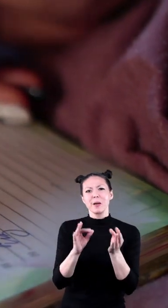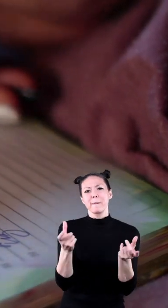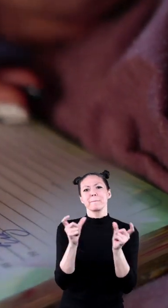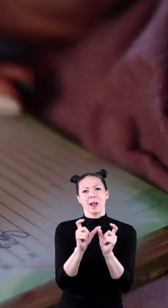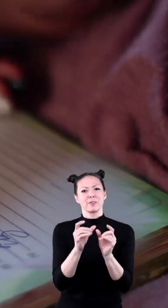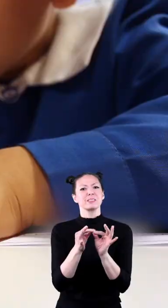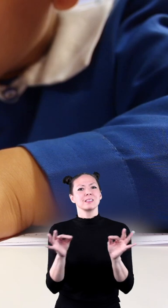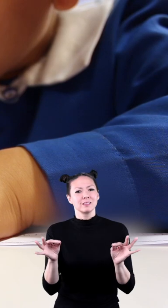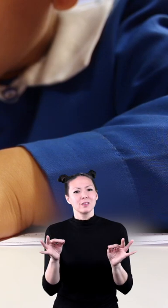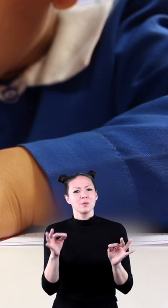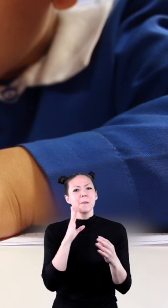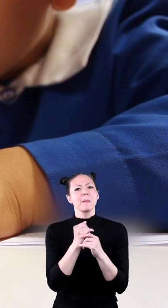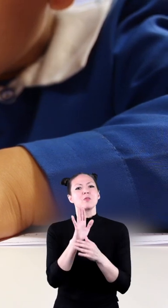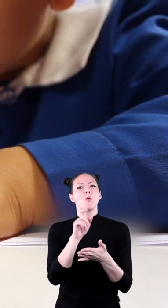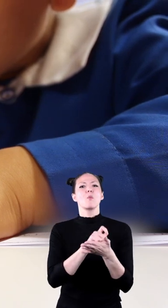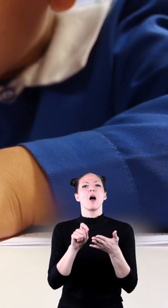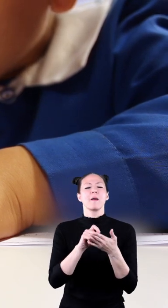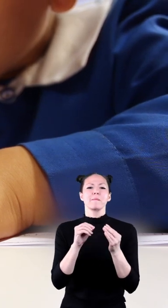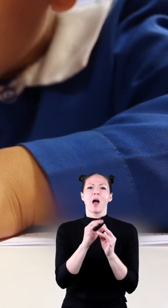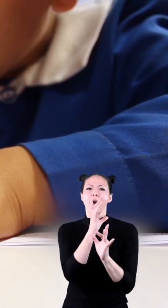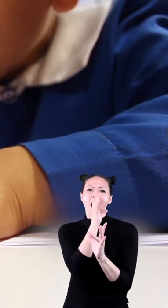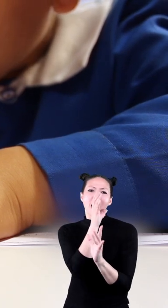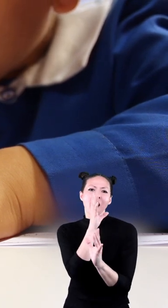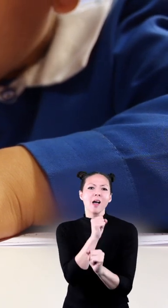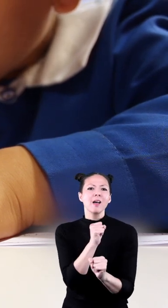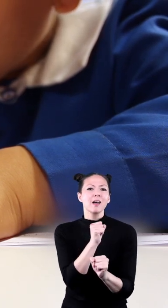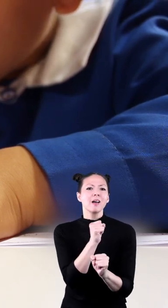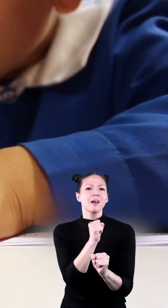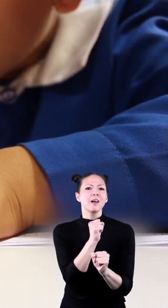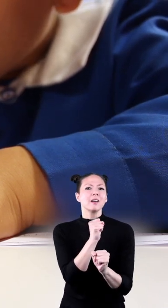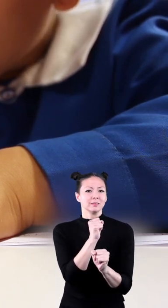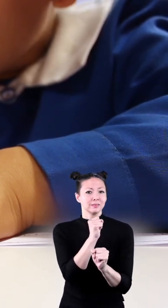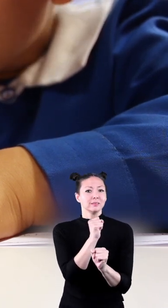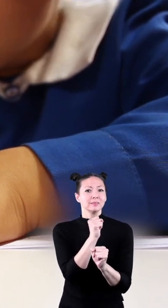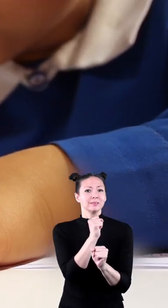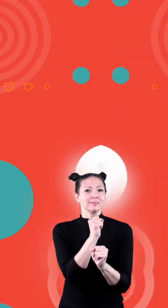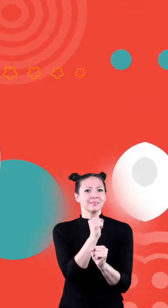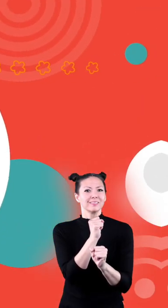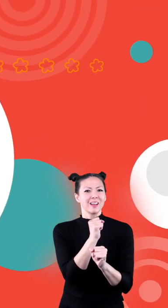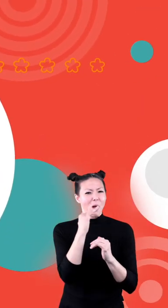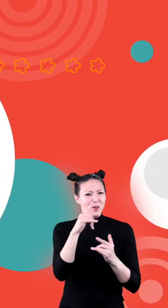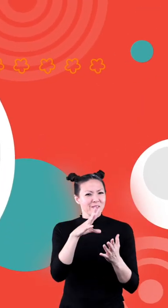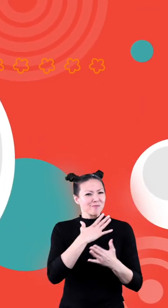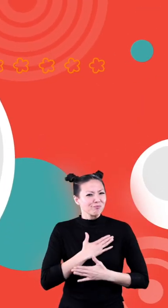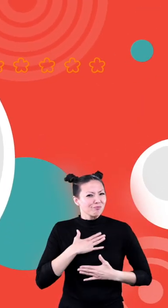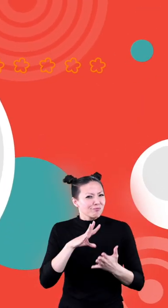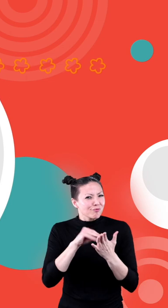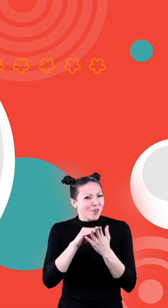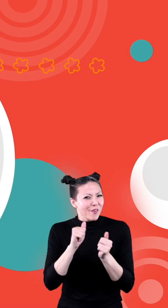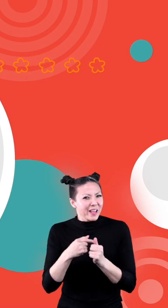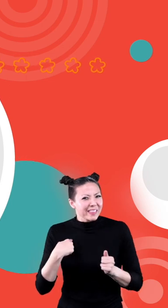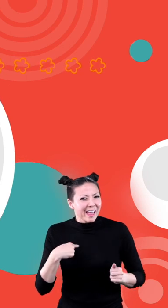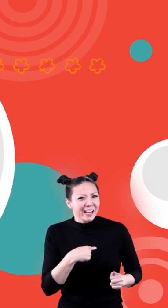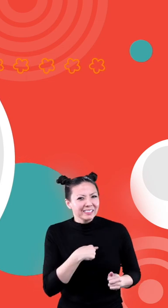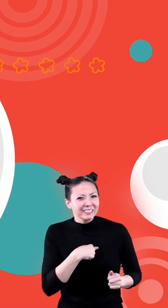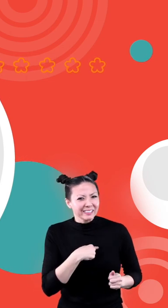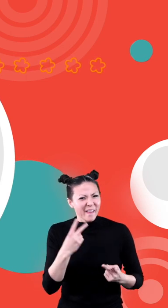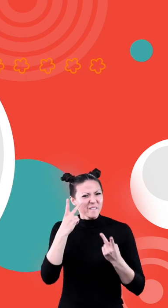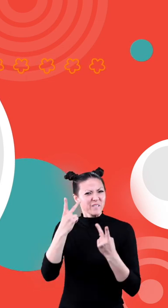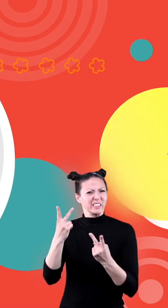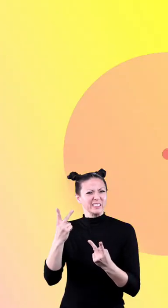sentences that will make your writing more interesting than it already is hope you had fun learning with us